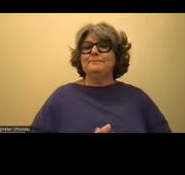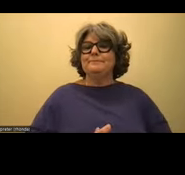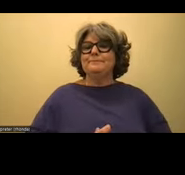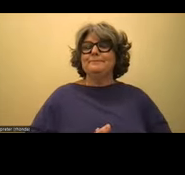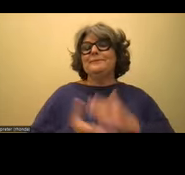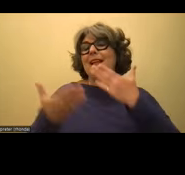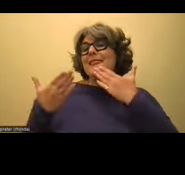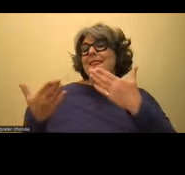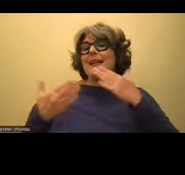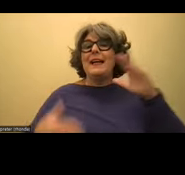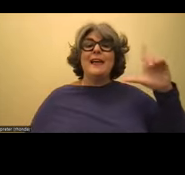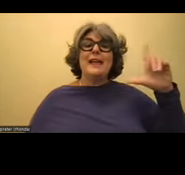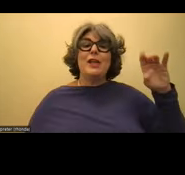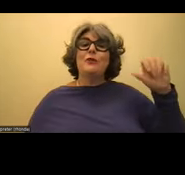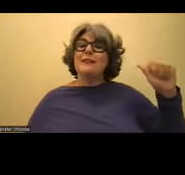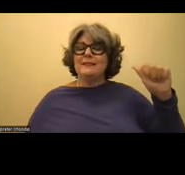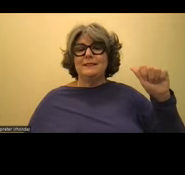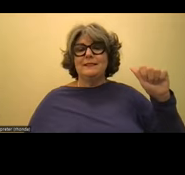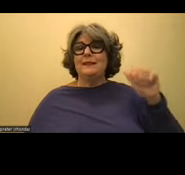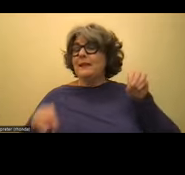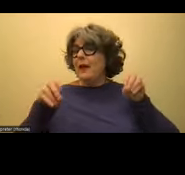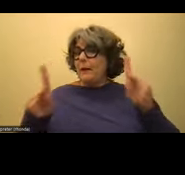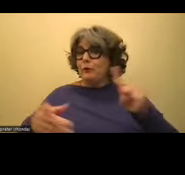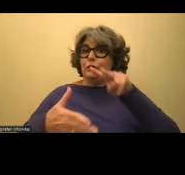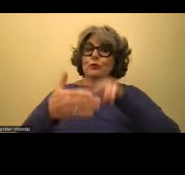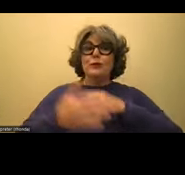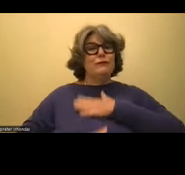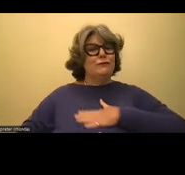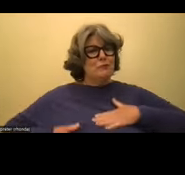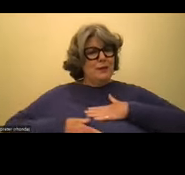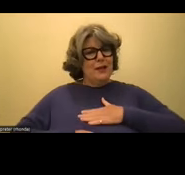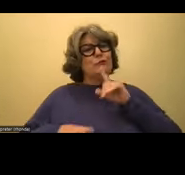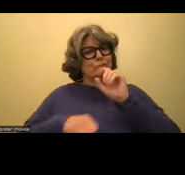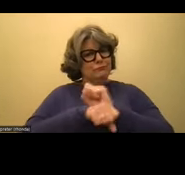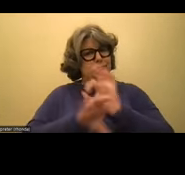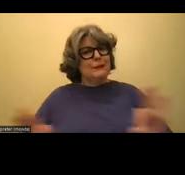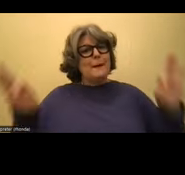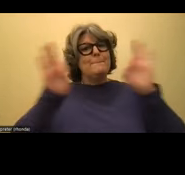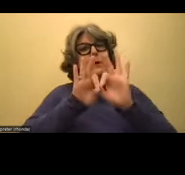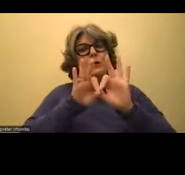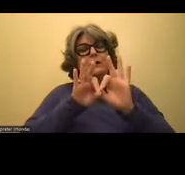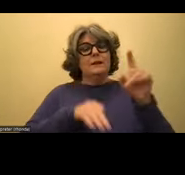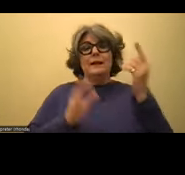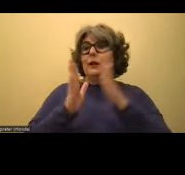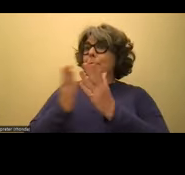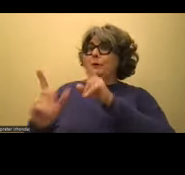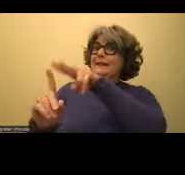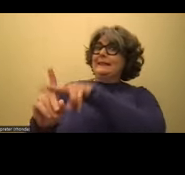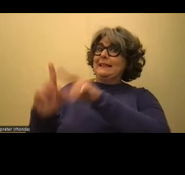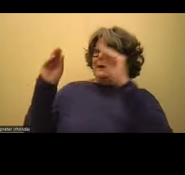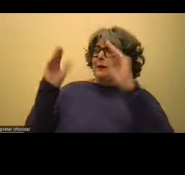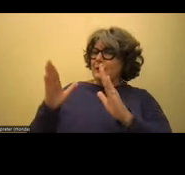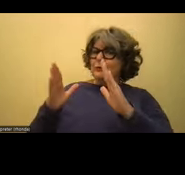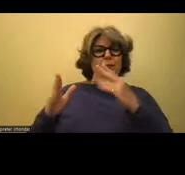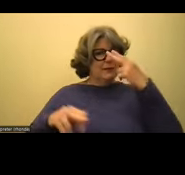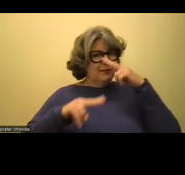Thank you, Lisa. Yes, that opportunity to read for pleasure is really important and not just the books that are assigned to them by their teacher.